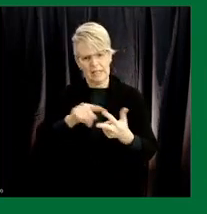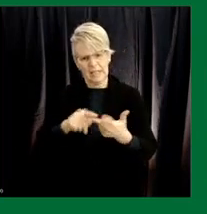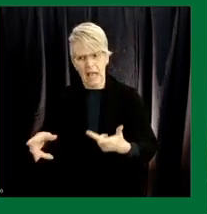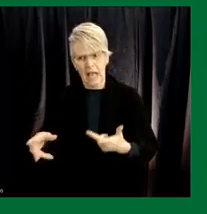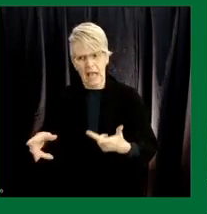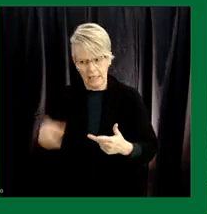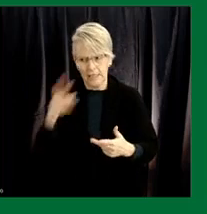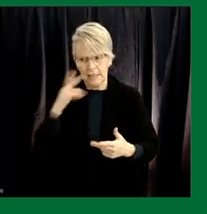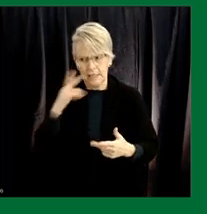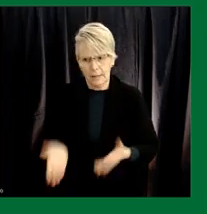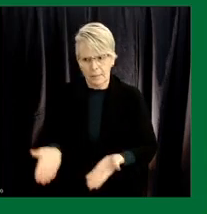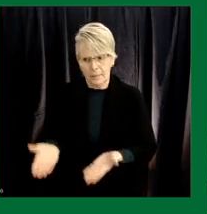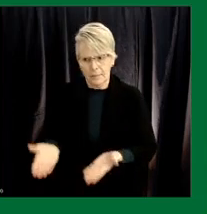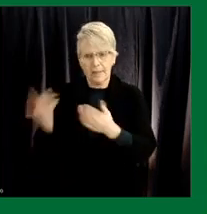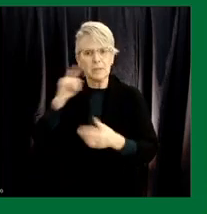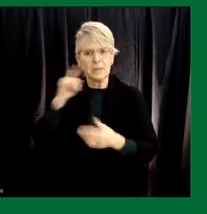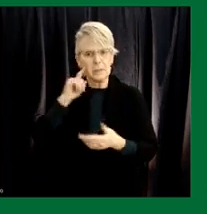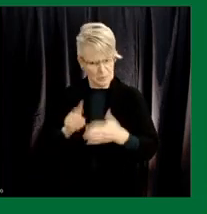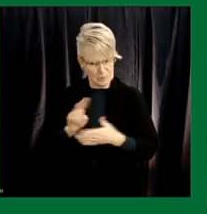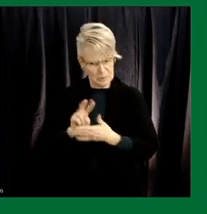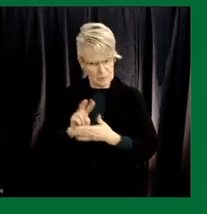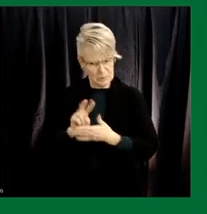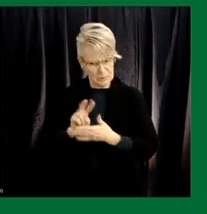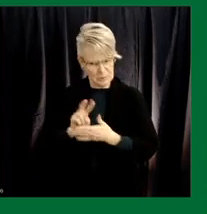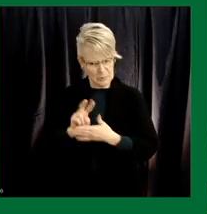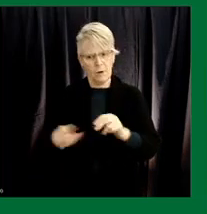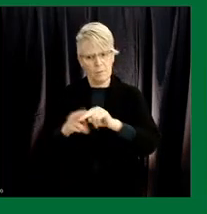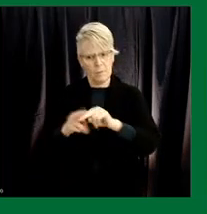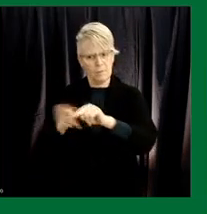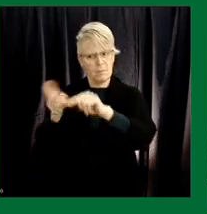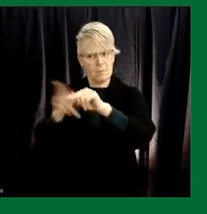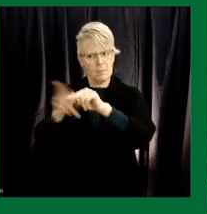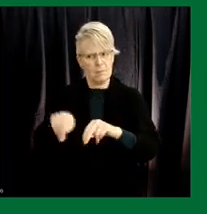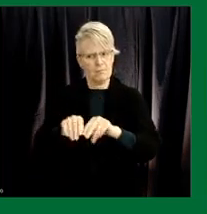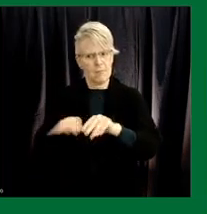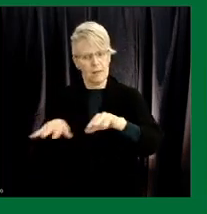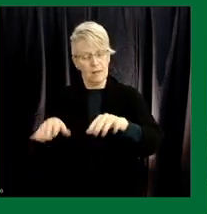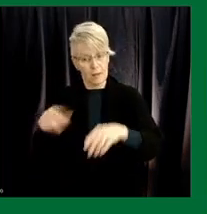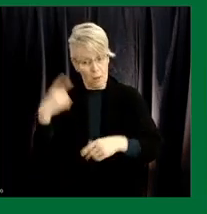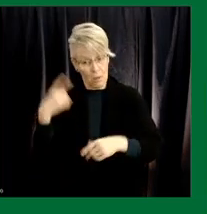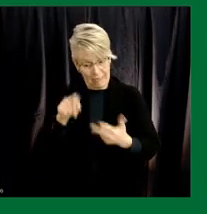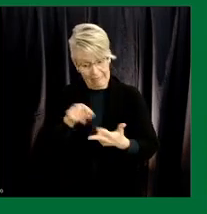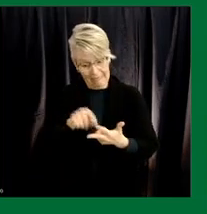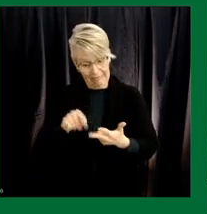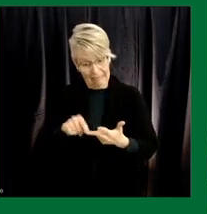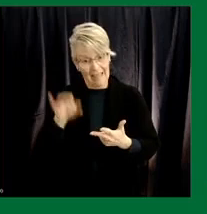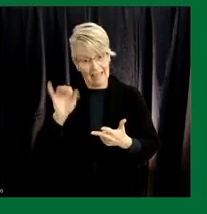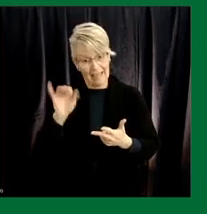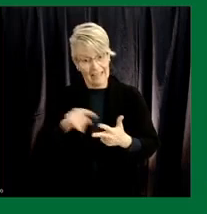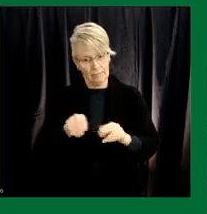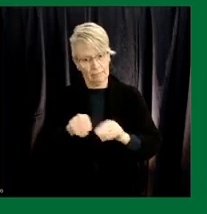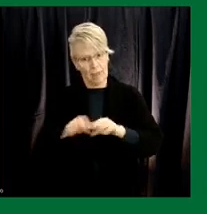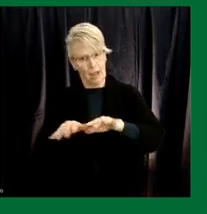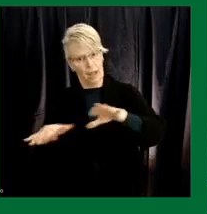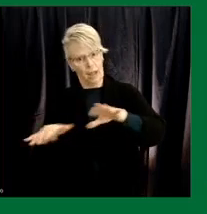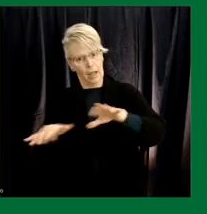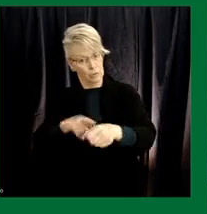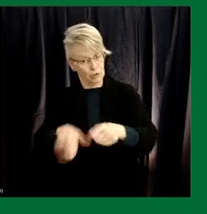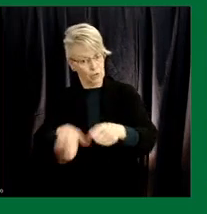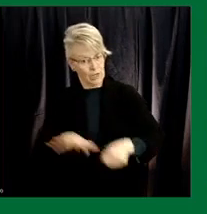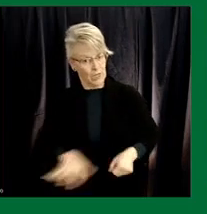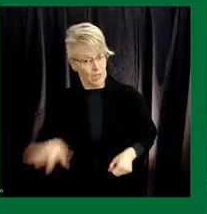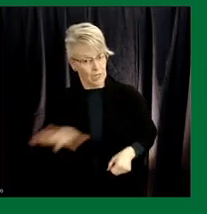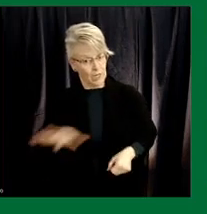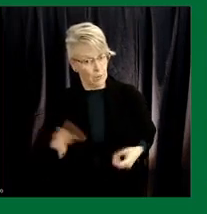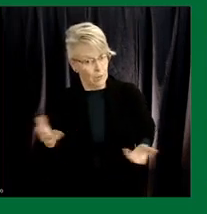positivity rate over the last two weeks um is there any concern that this variant is spreading already in the community and and what can